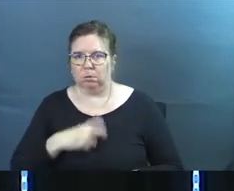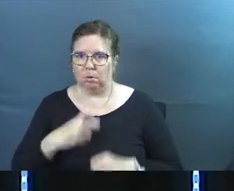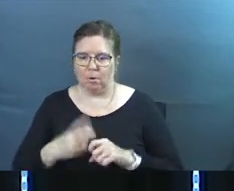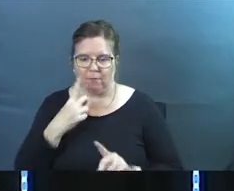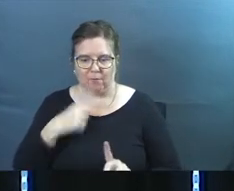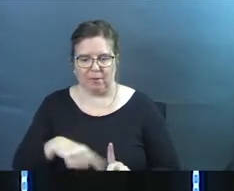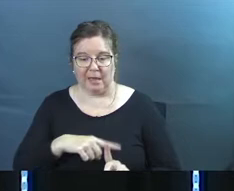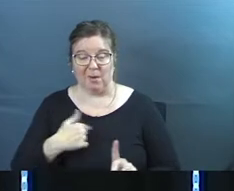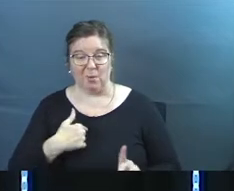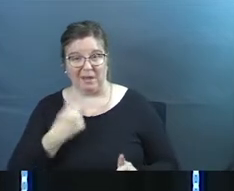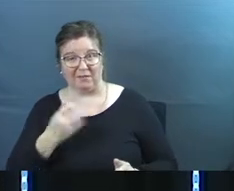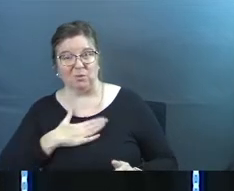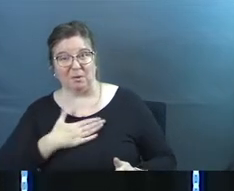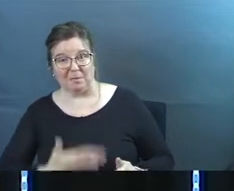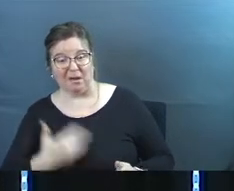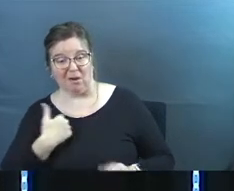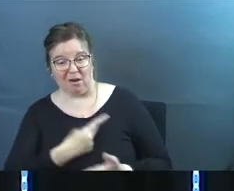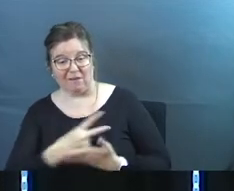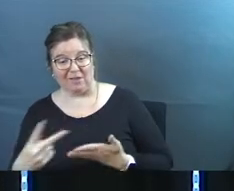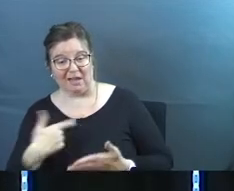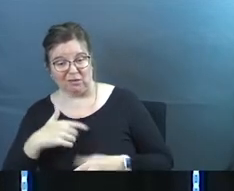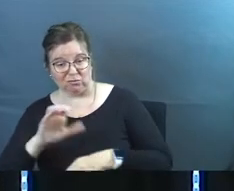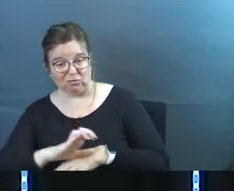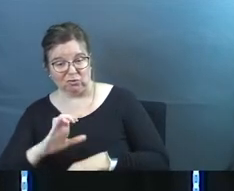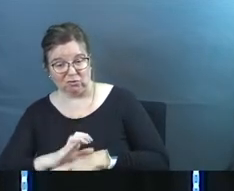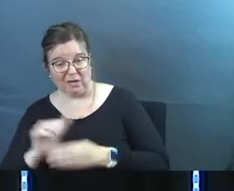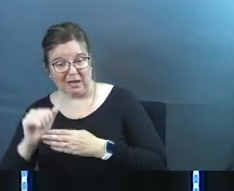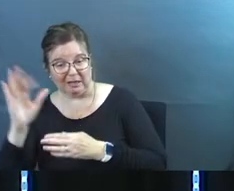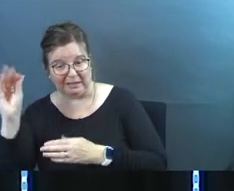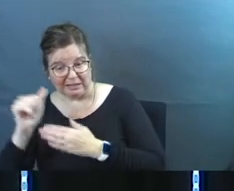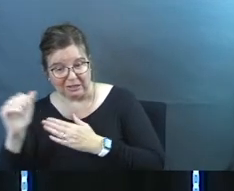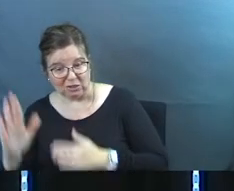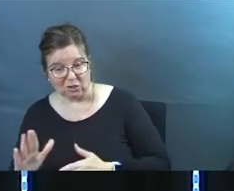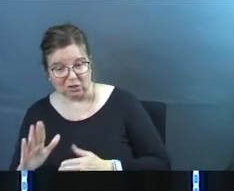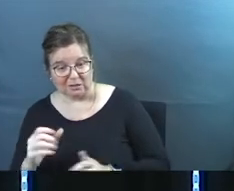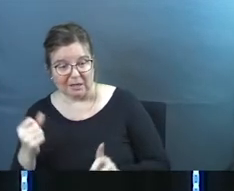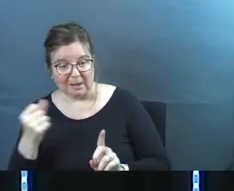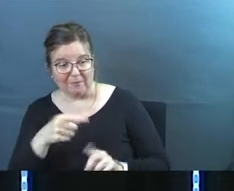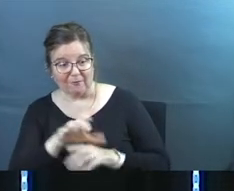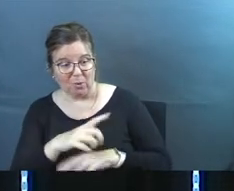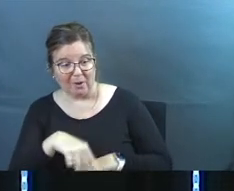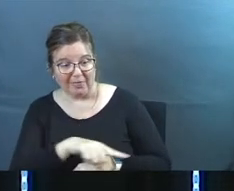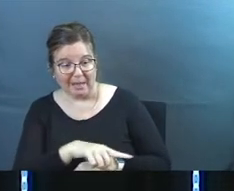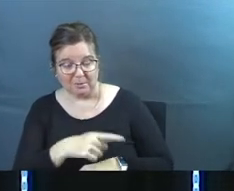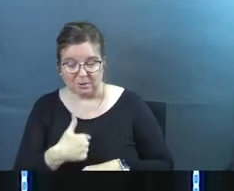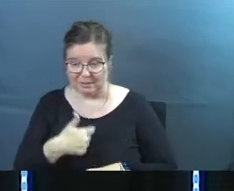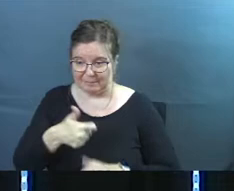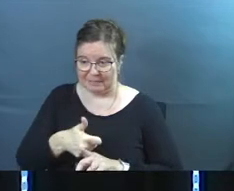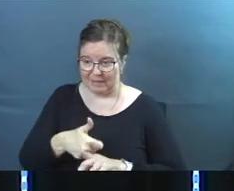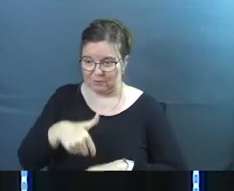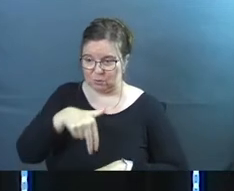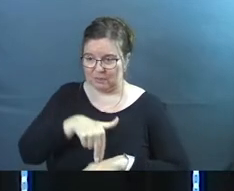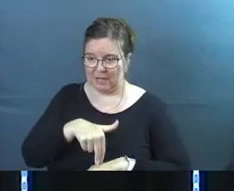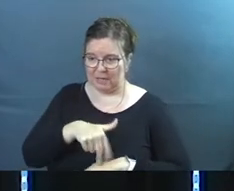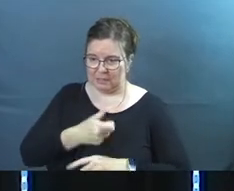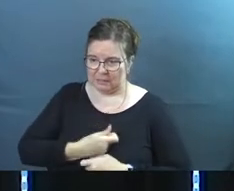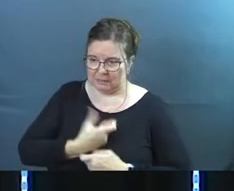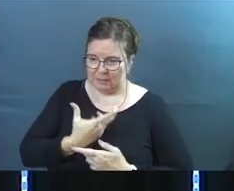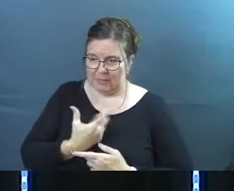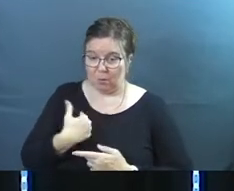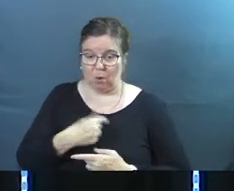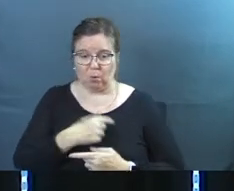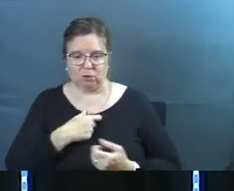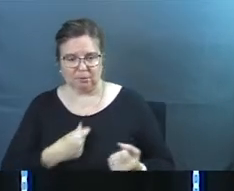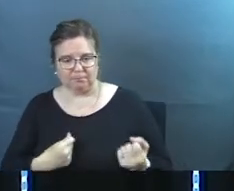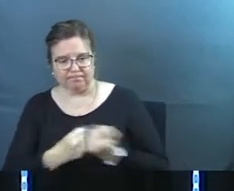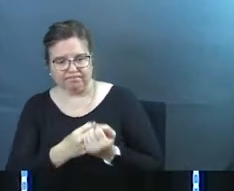as churches and as pastors put these survivors in a position where they were forced to stand alone and speak when we